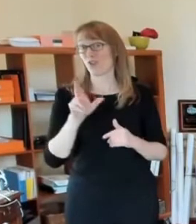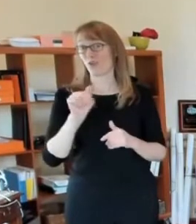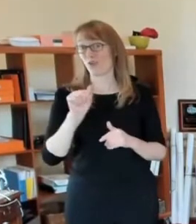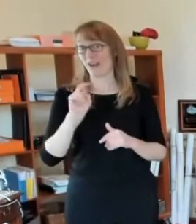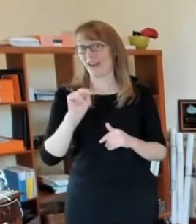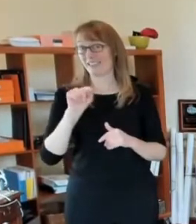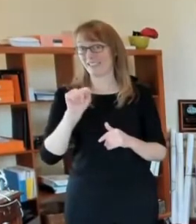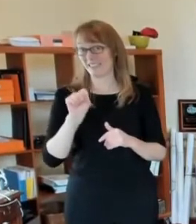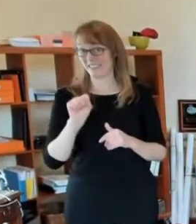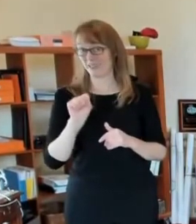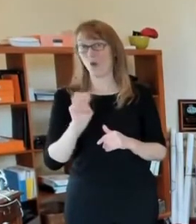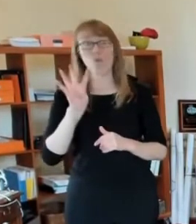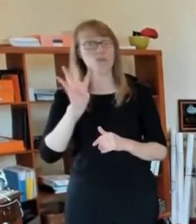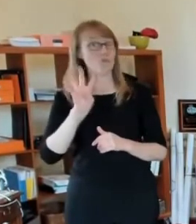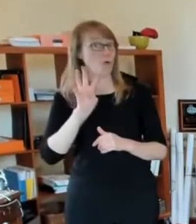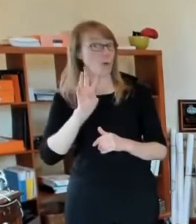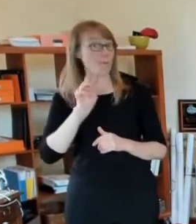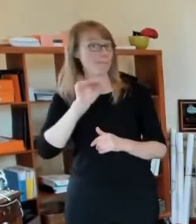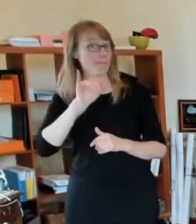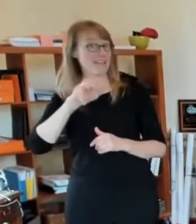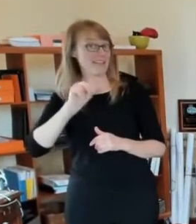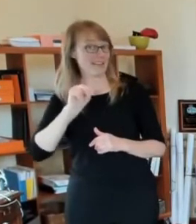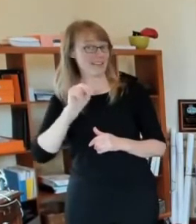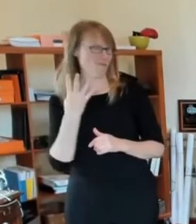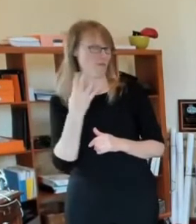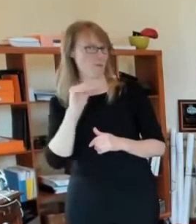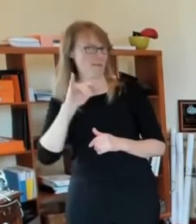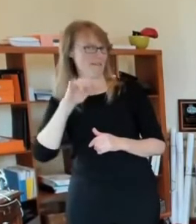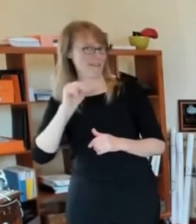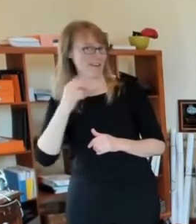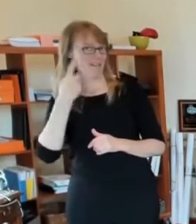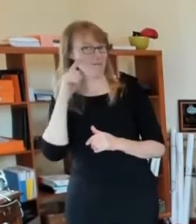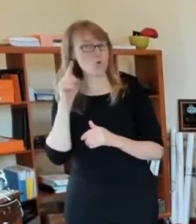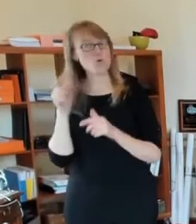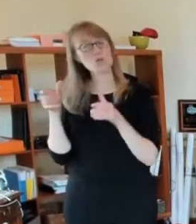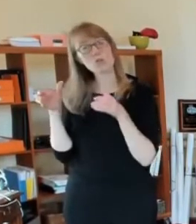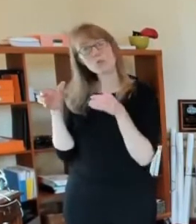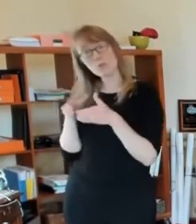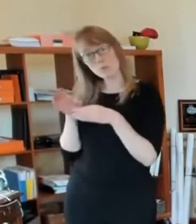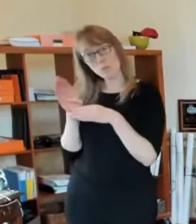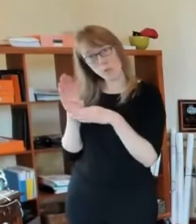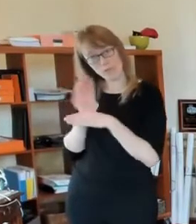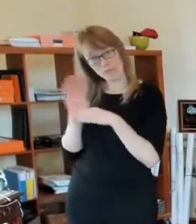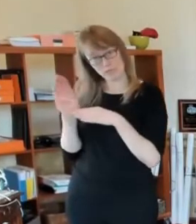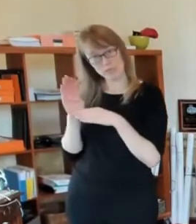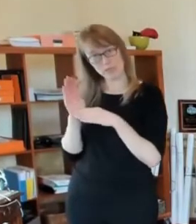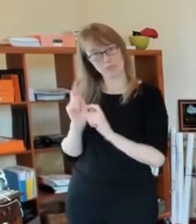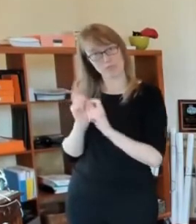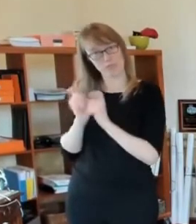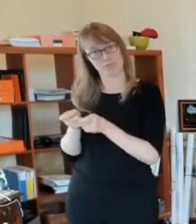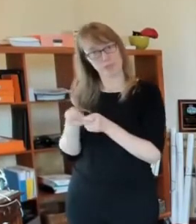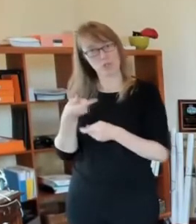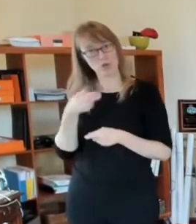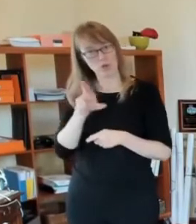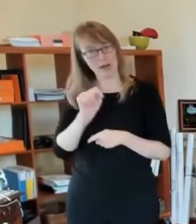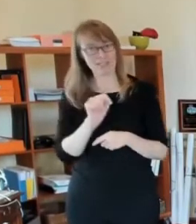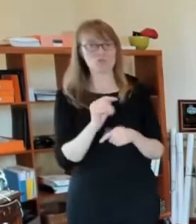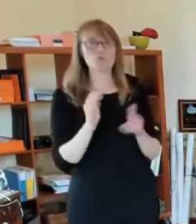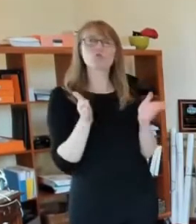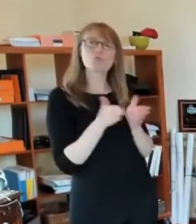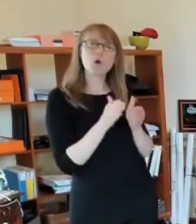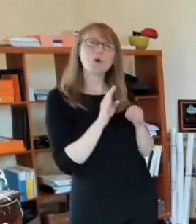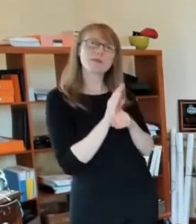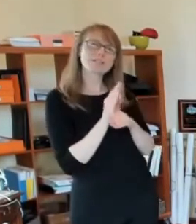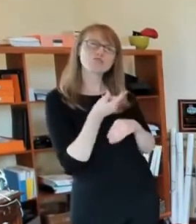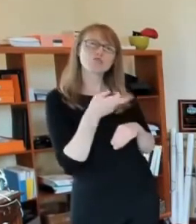$4 million available for small business grants. Small businesses are businesses with under